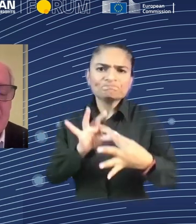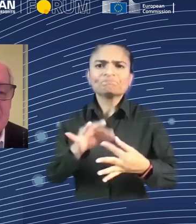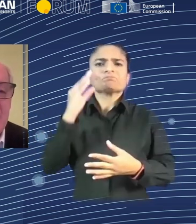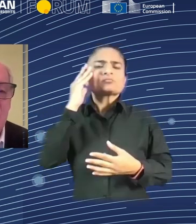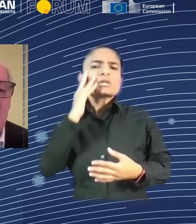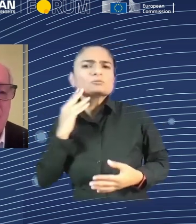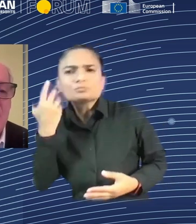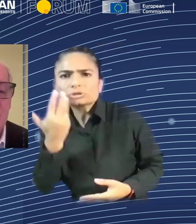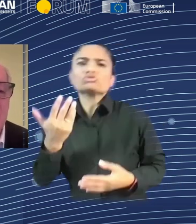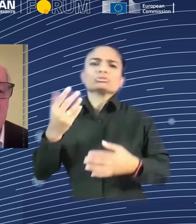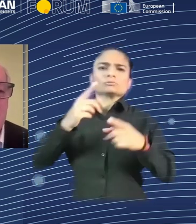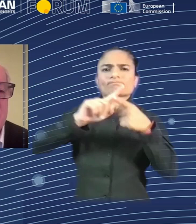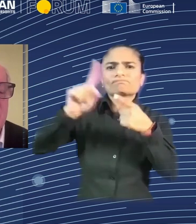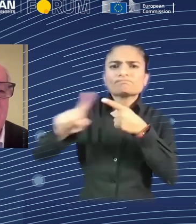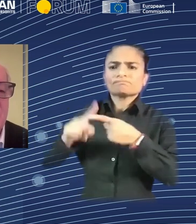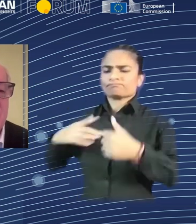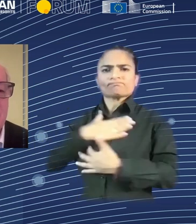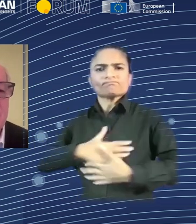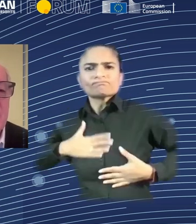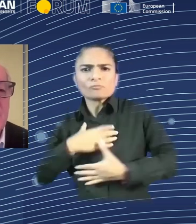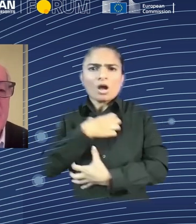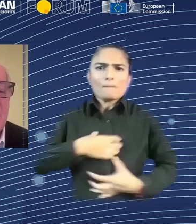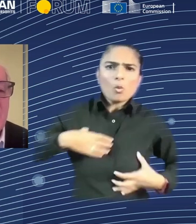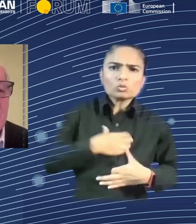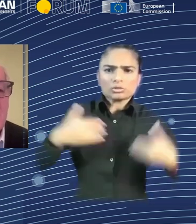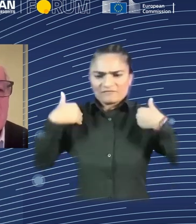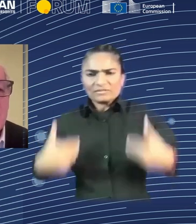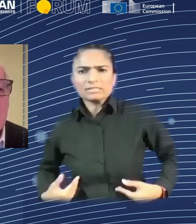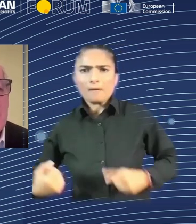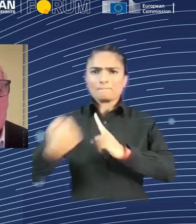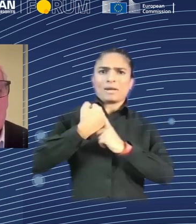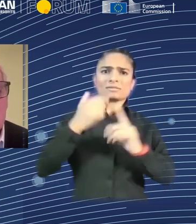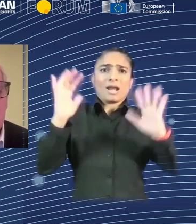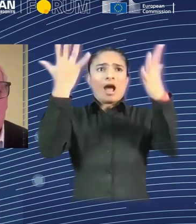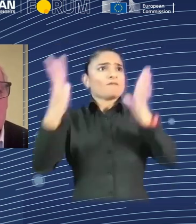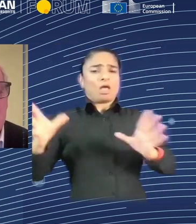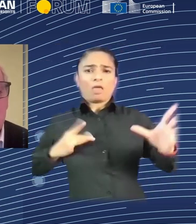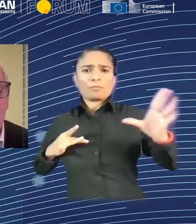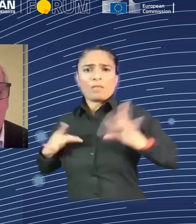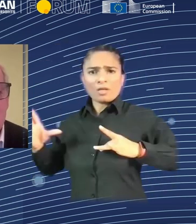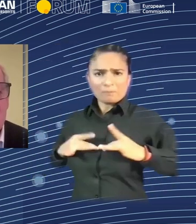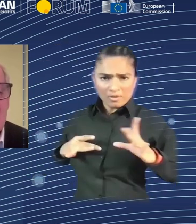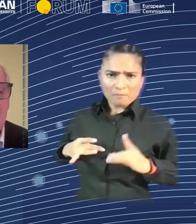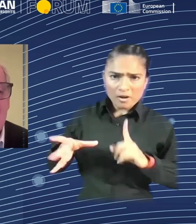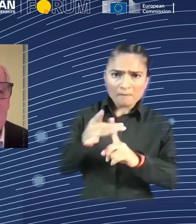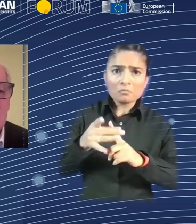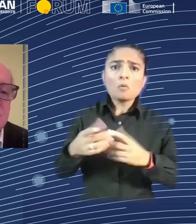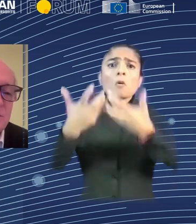the other hand, cannot have that direct subjective experience. So interpersonal roles at the moment,